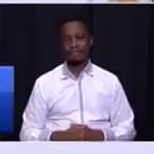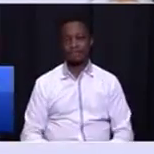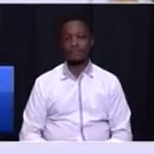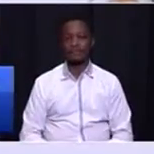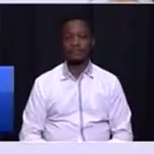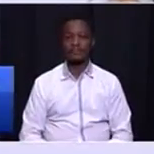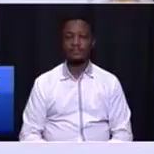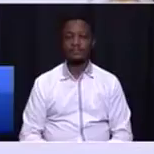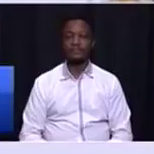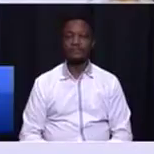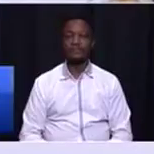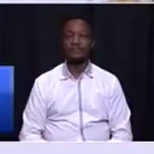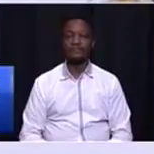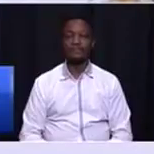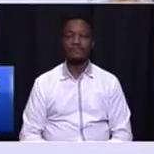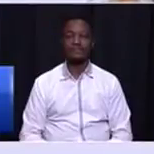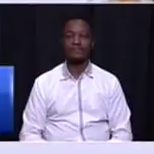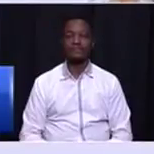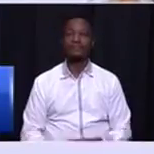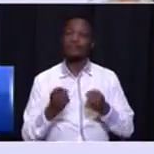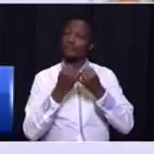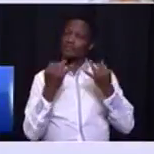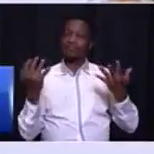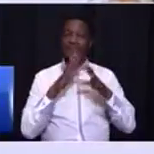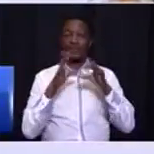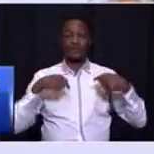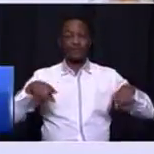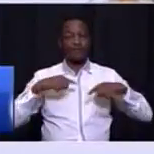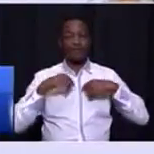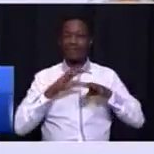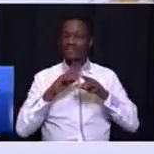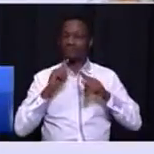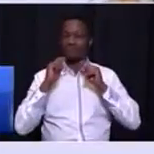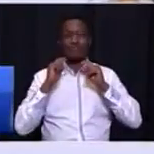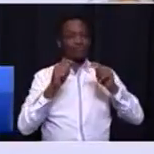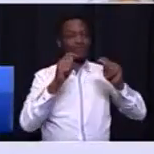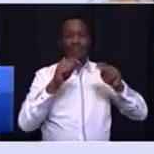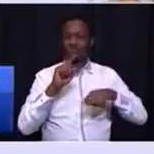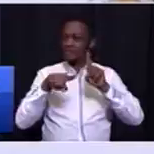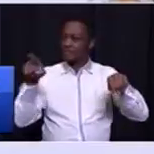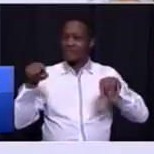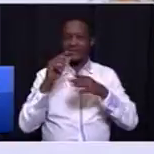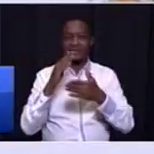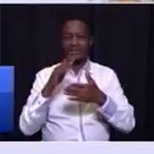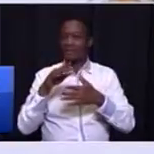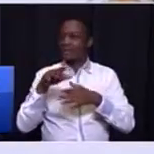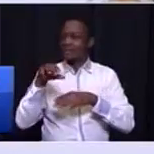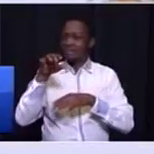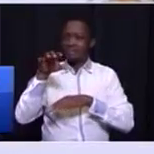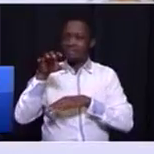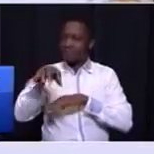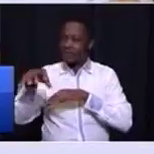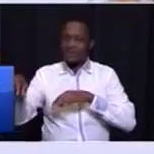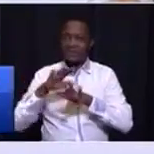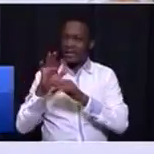Madam Speaker, many of us travel to different parts of the province, and I have interacted with